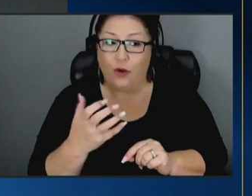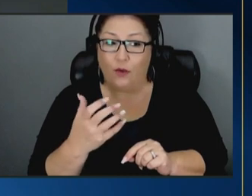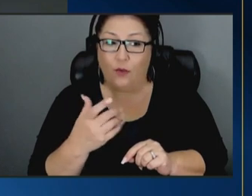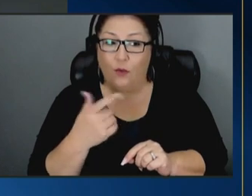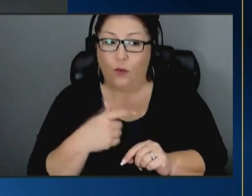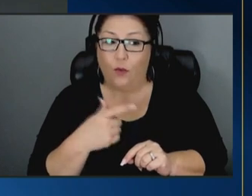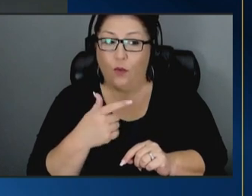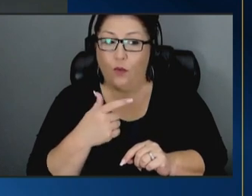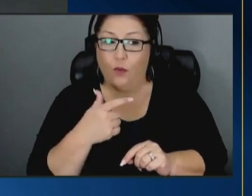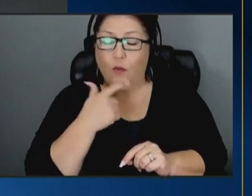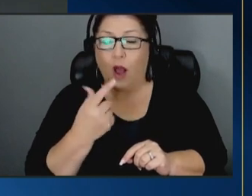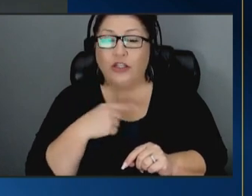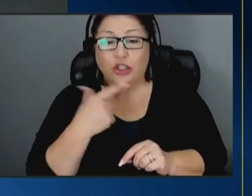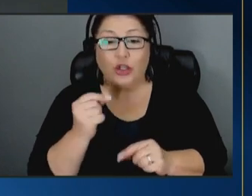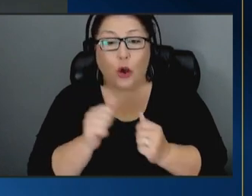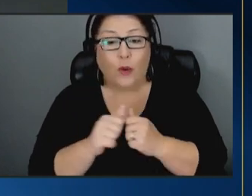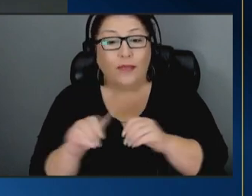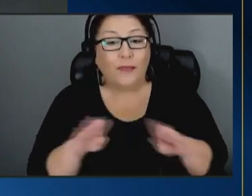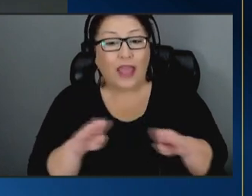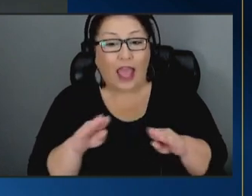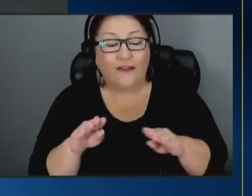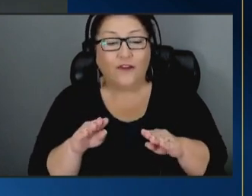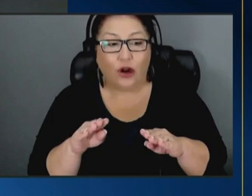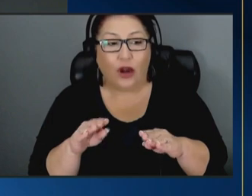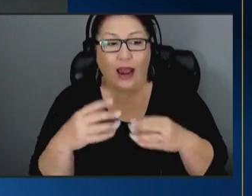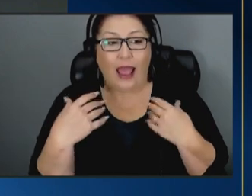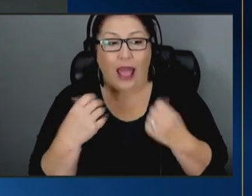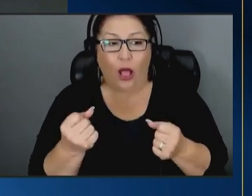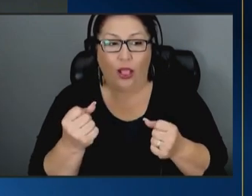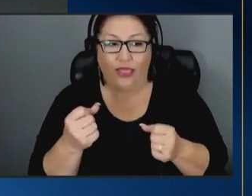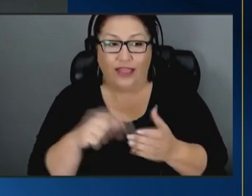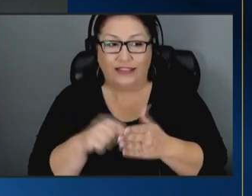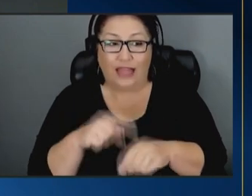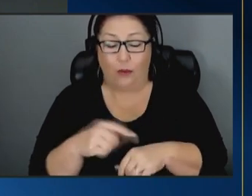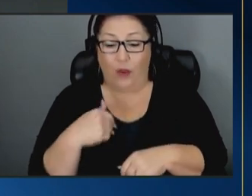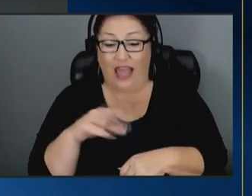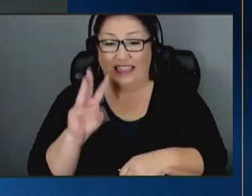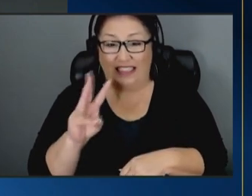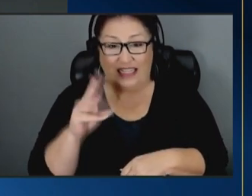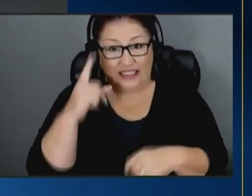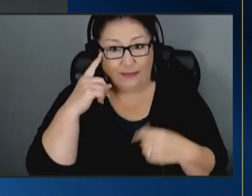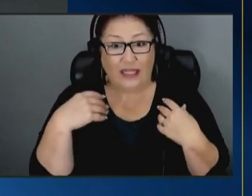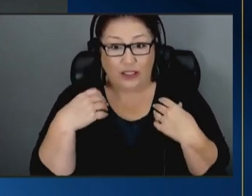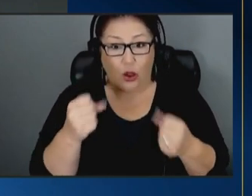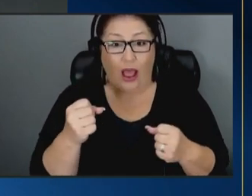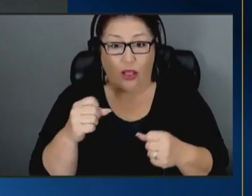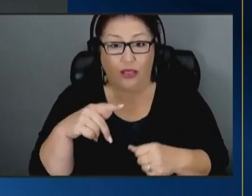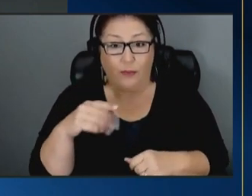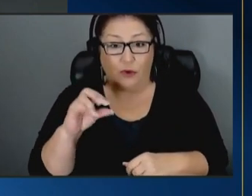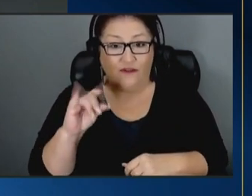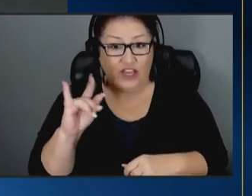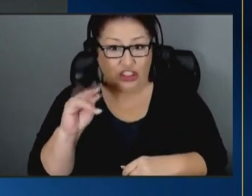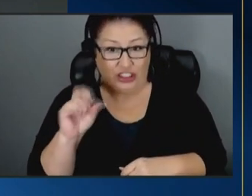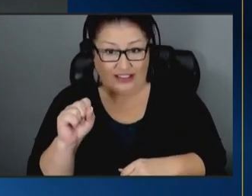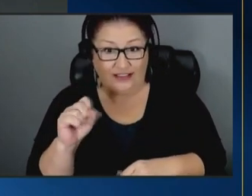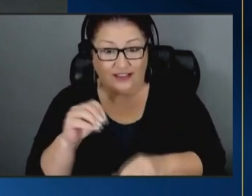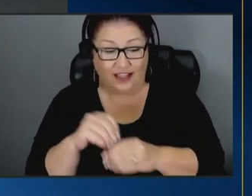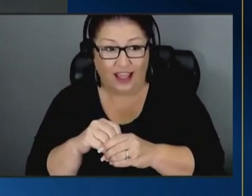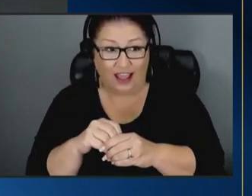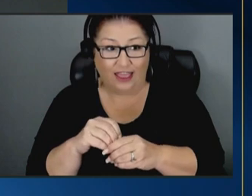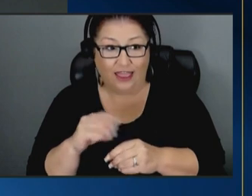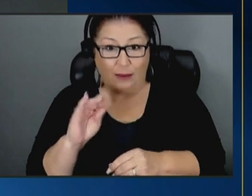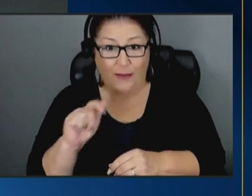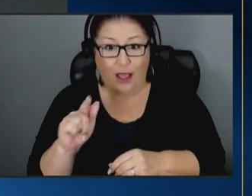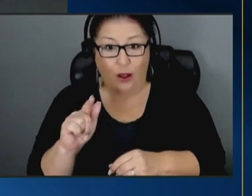senator crapo and i got six mental health provisions in the gun safety bill here in last congress